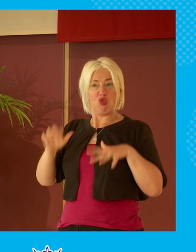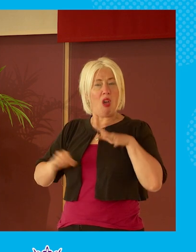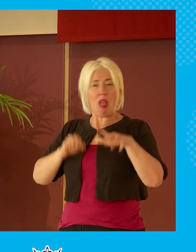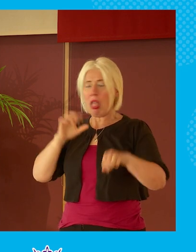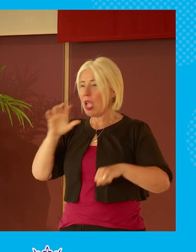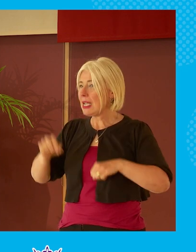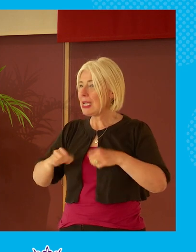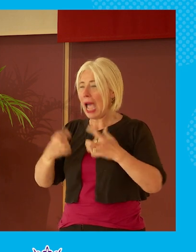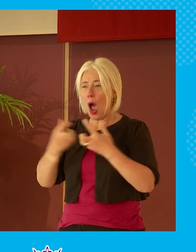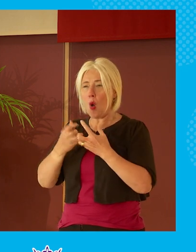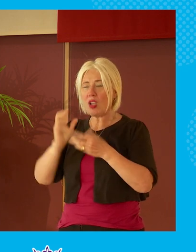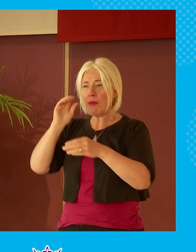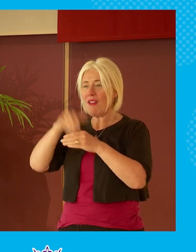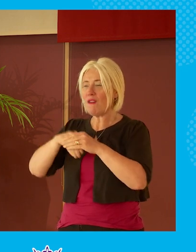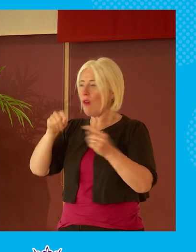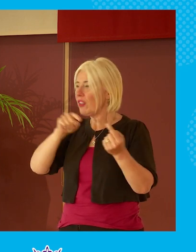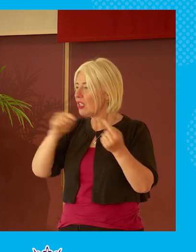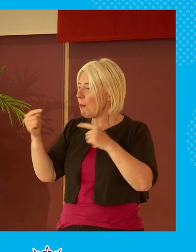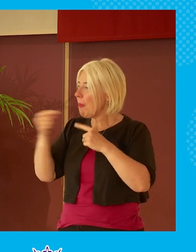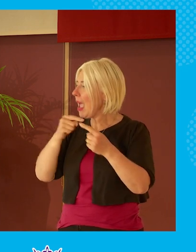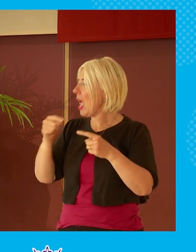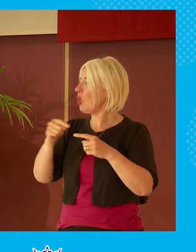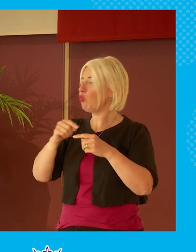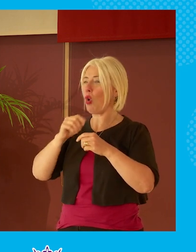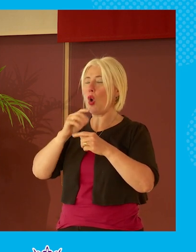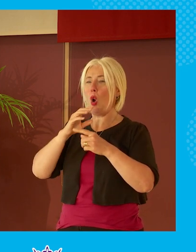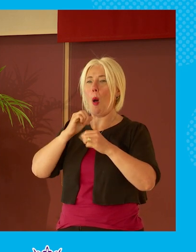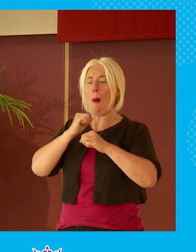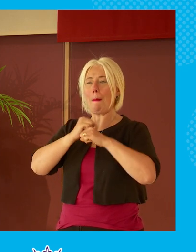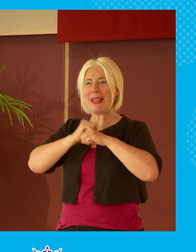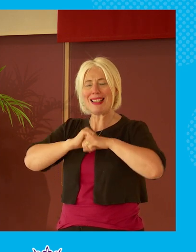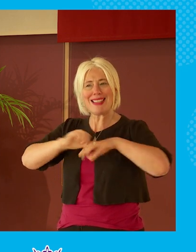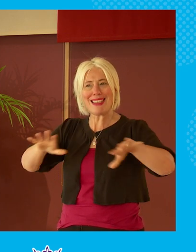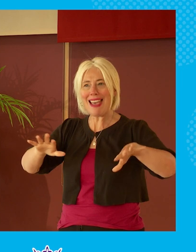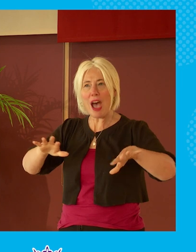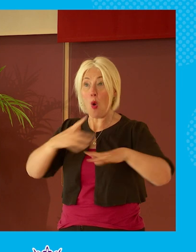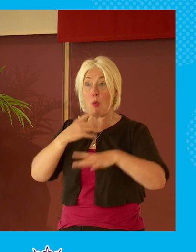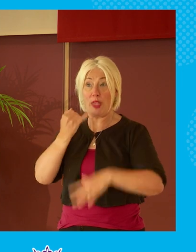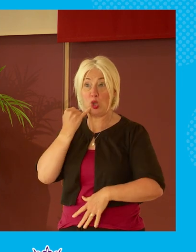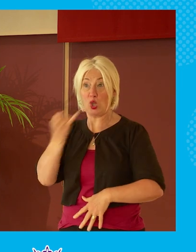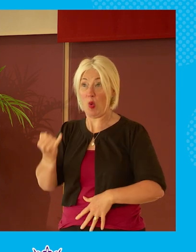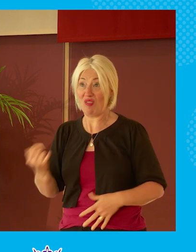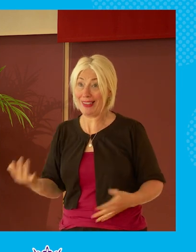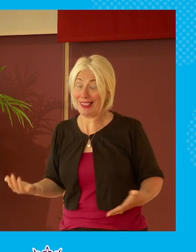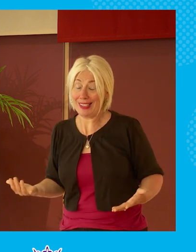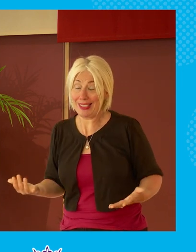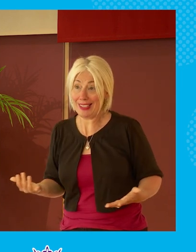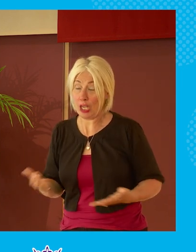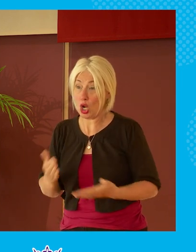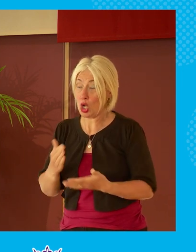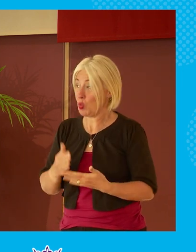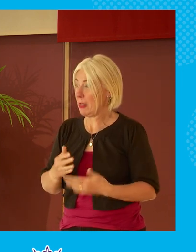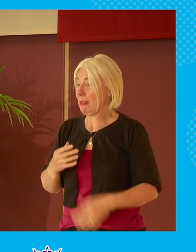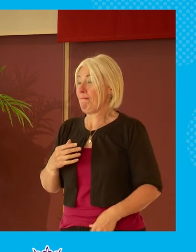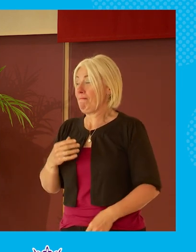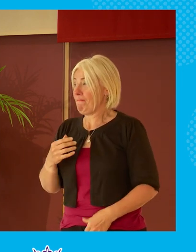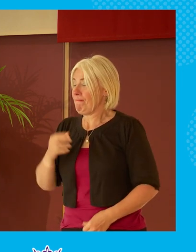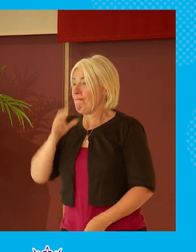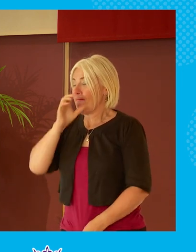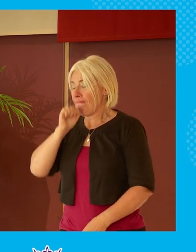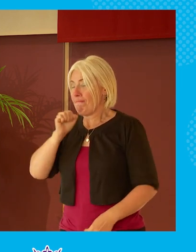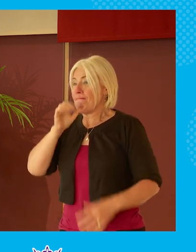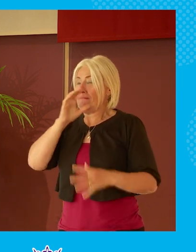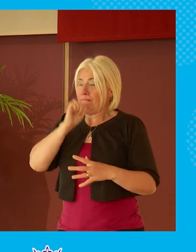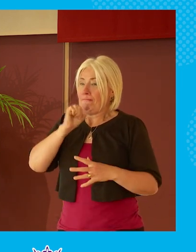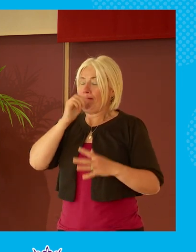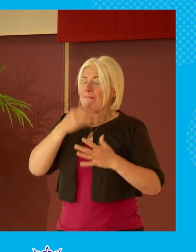to participate in debates or in media without you know without swearing essentially without i was i was i was finding it very difficult